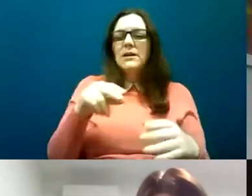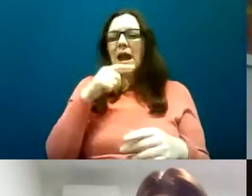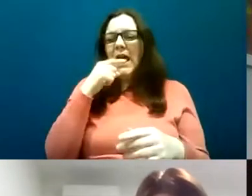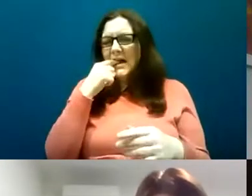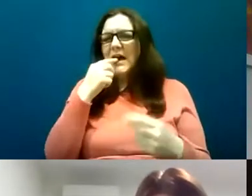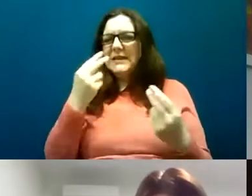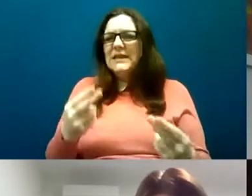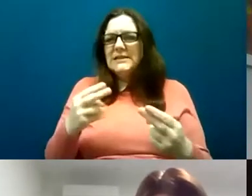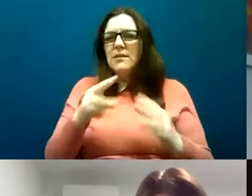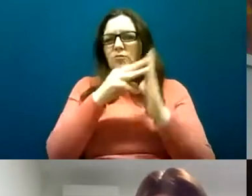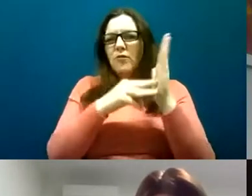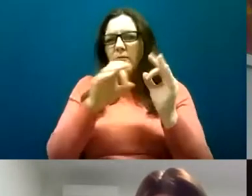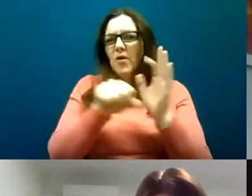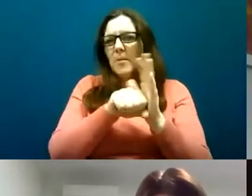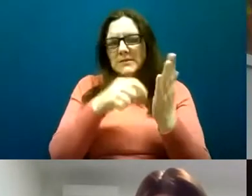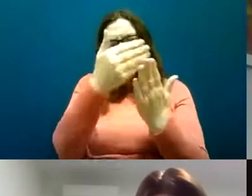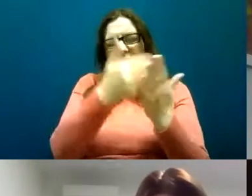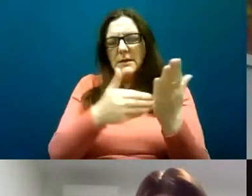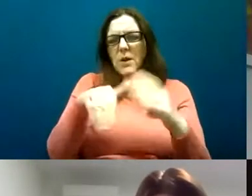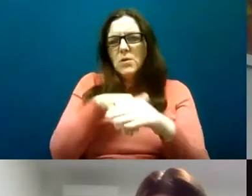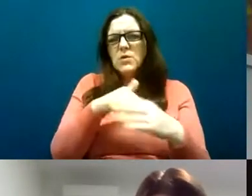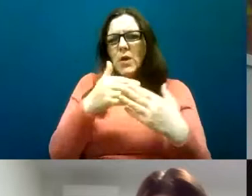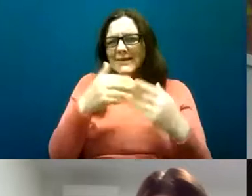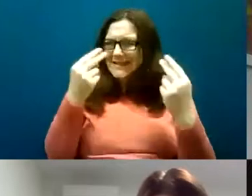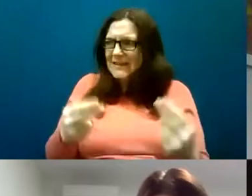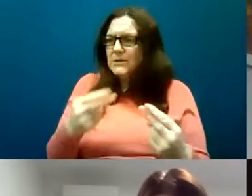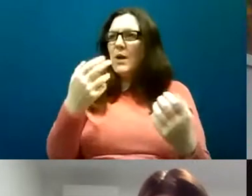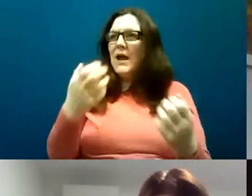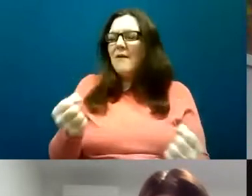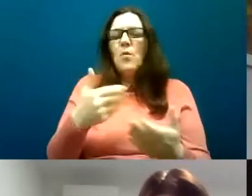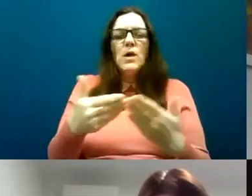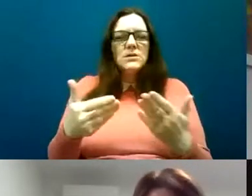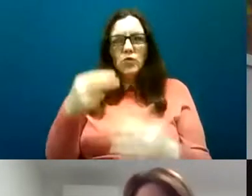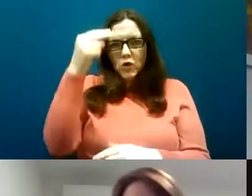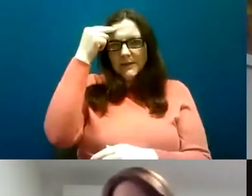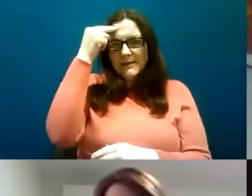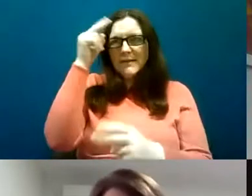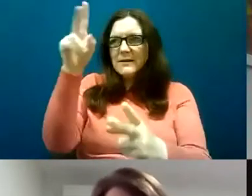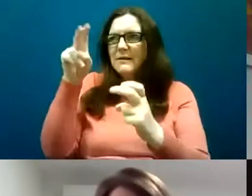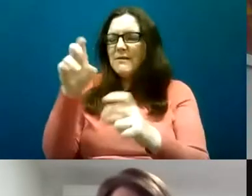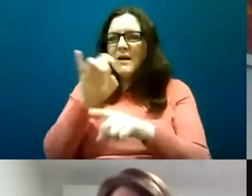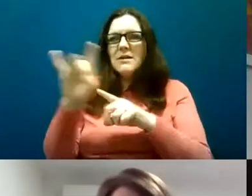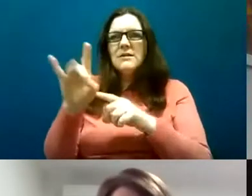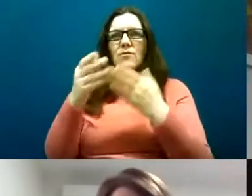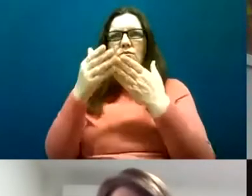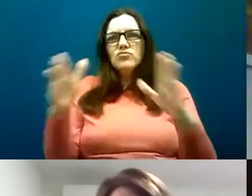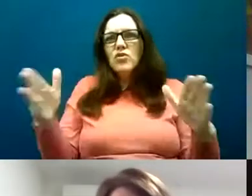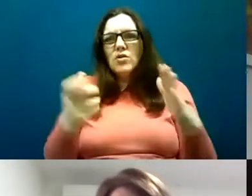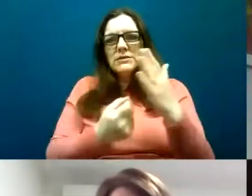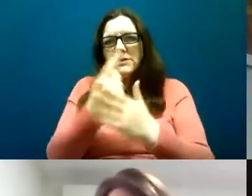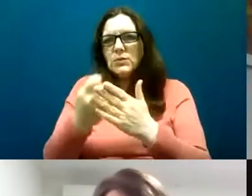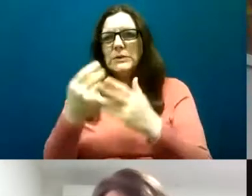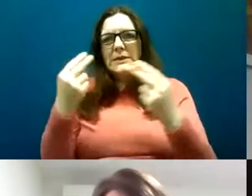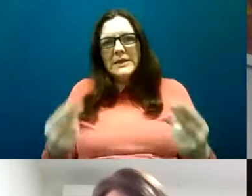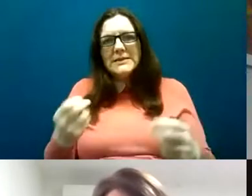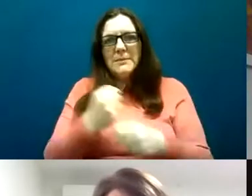for government reflects that need to have an understanding of the kind of broader issues broader needs around